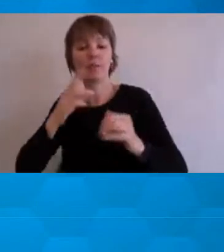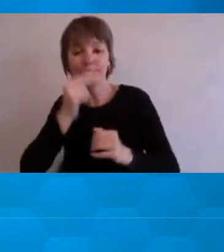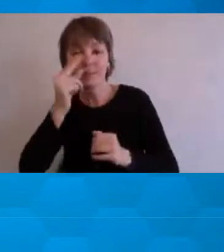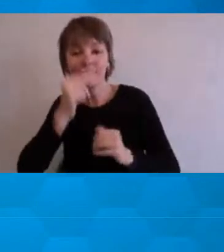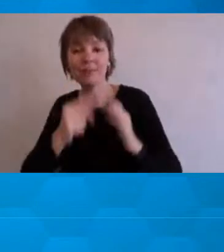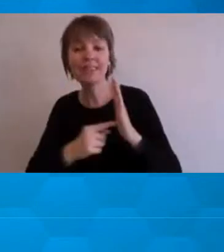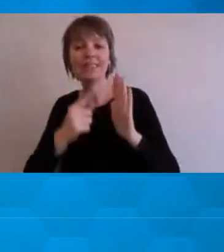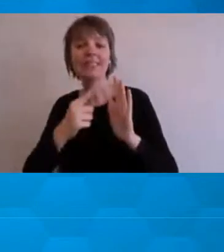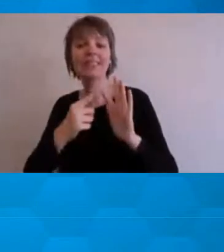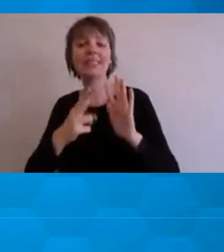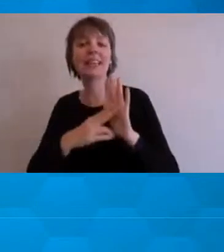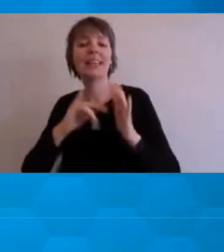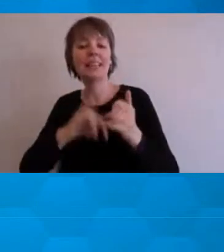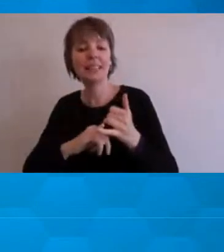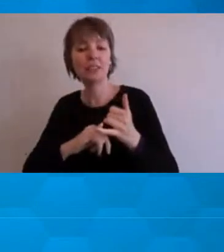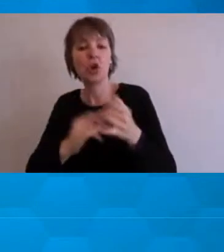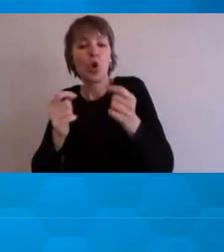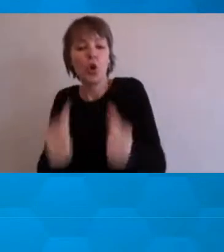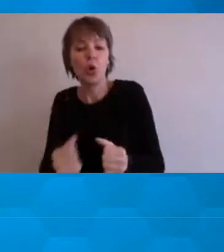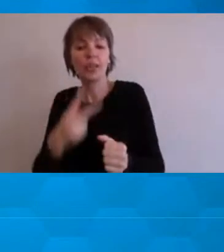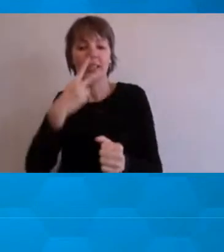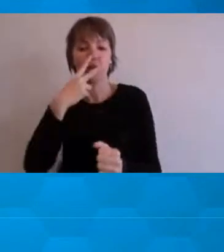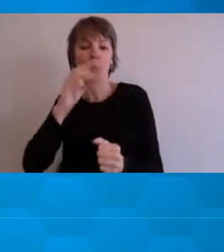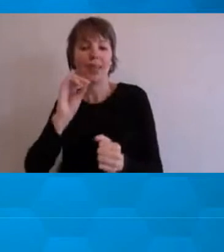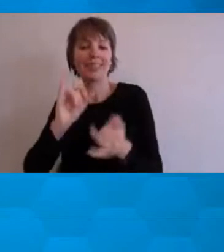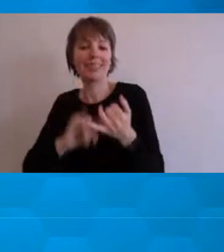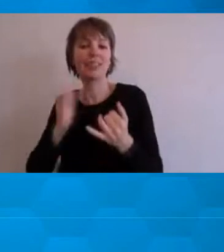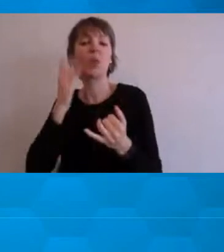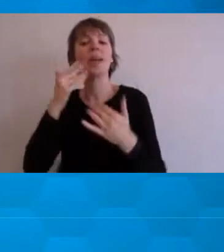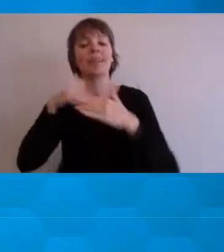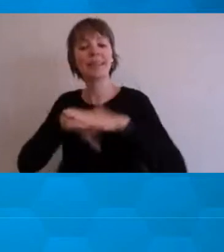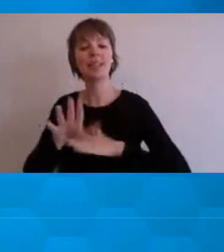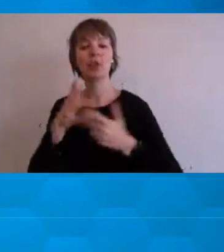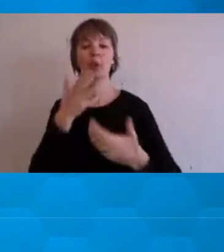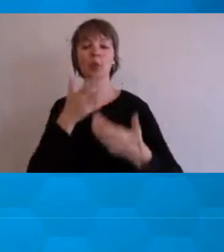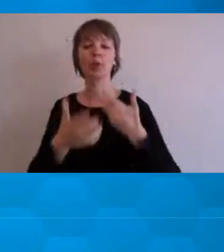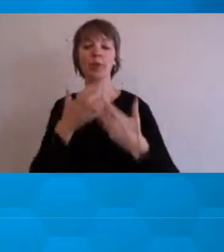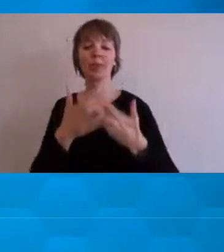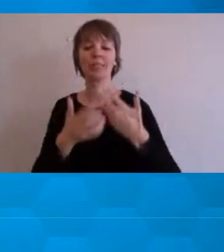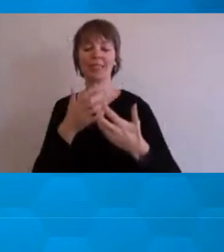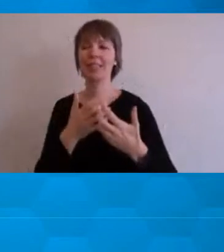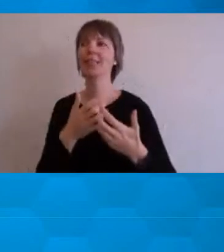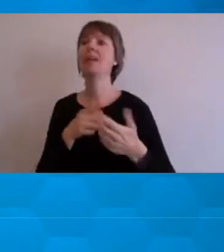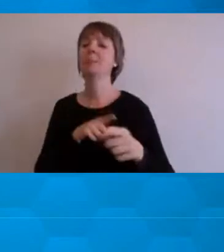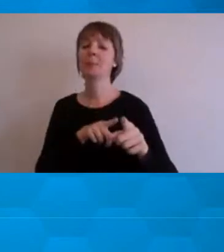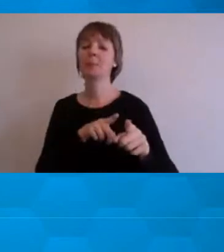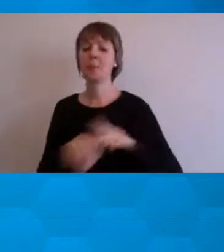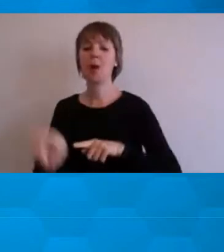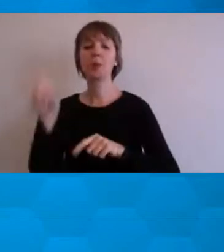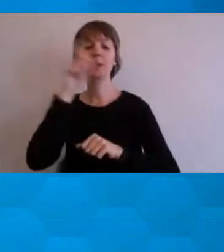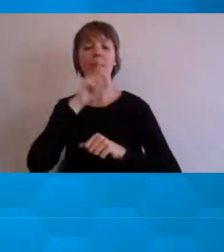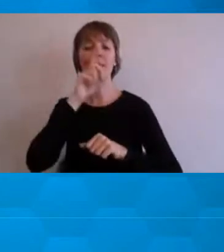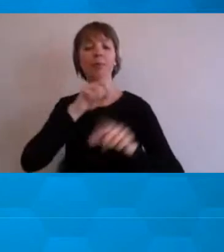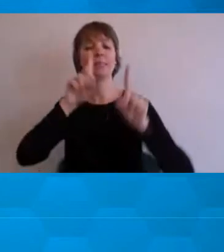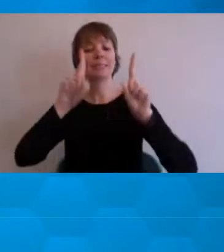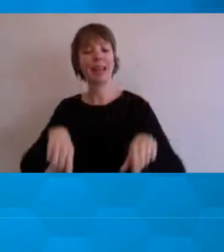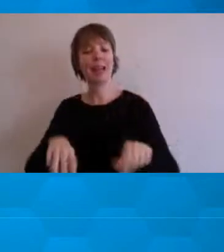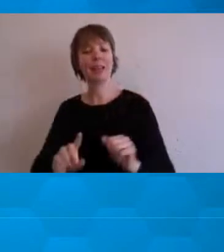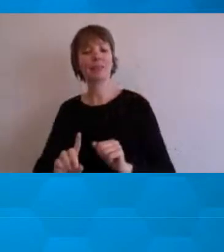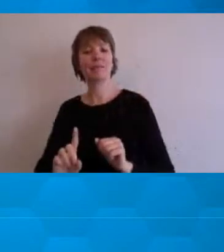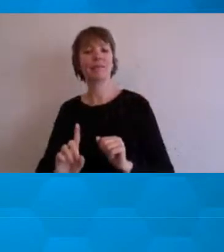at university, that most people begin to develop or have sort of their first act